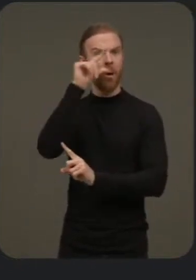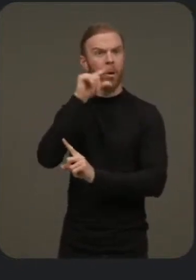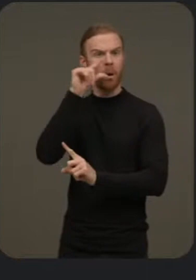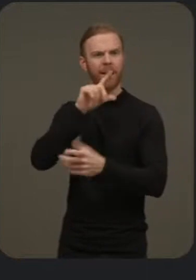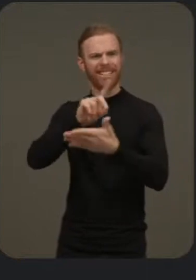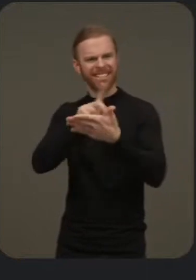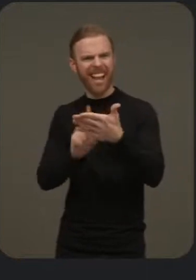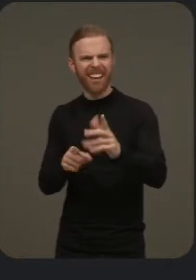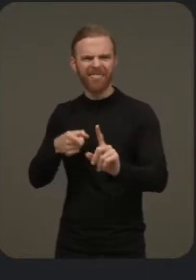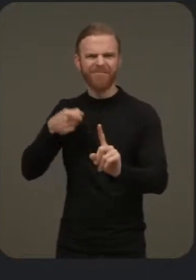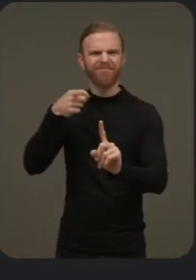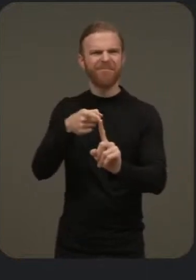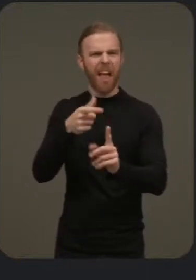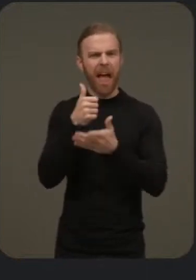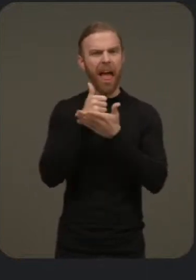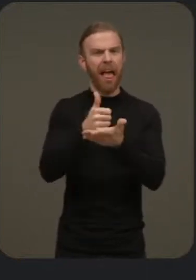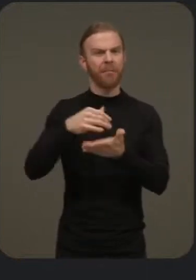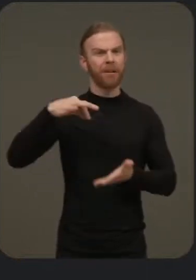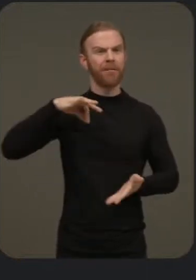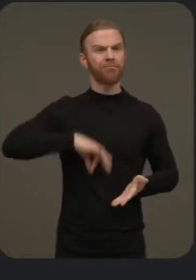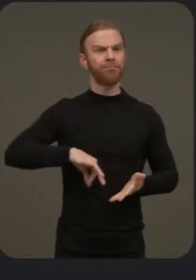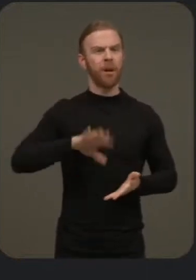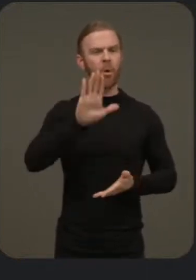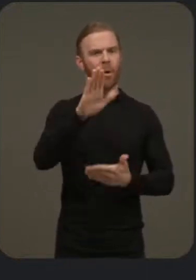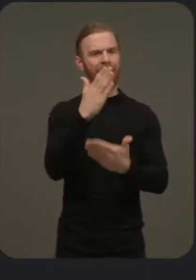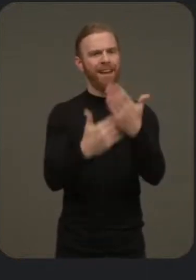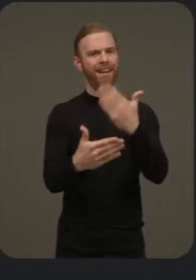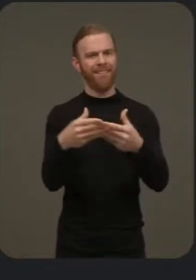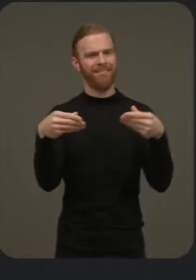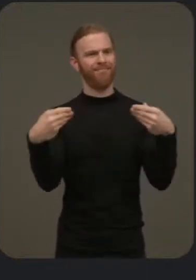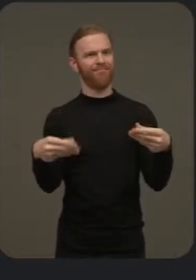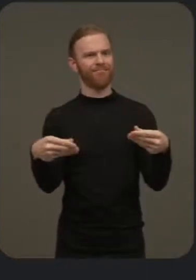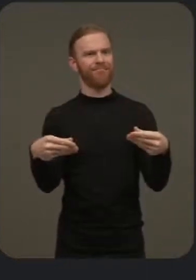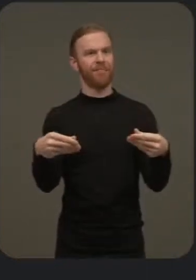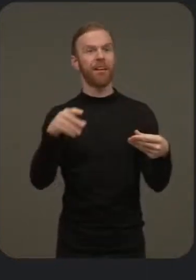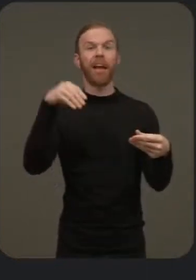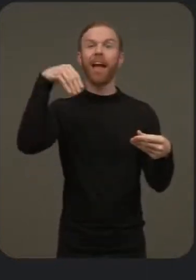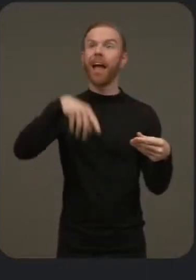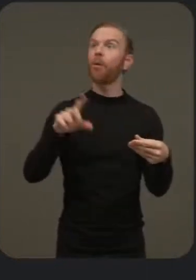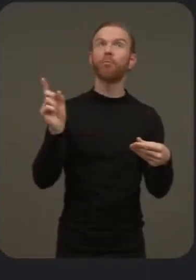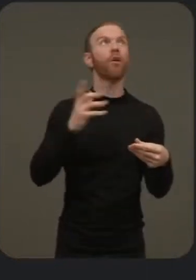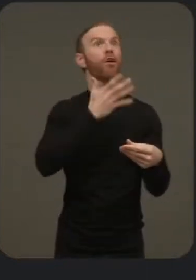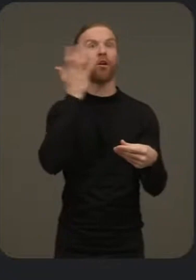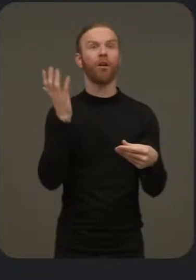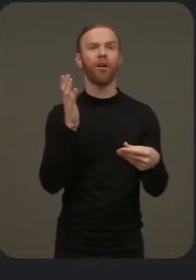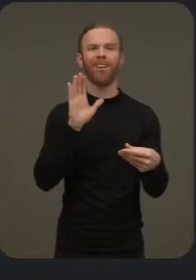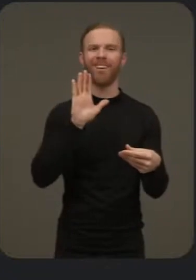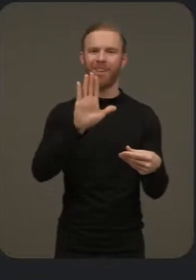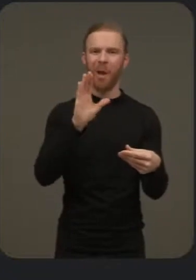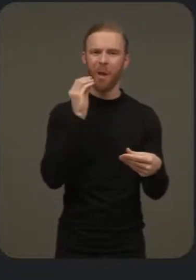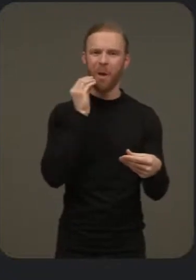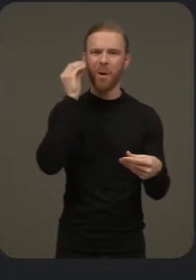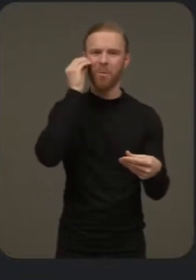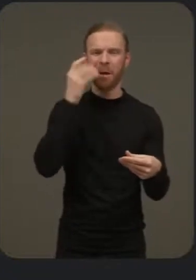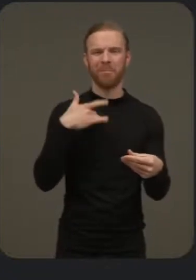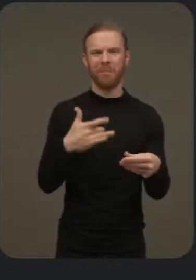designed specifically to be helpful in your hand and in the place they are used the most, the home.